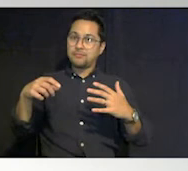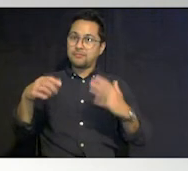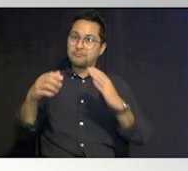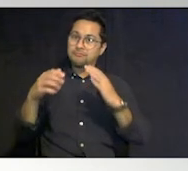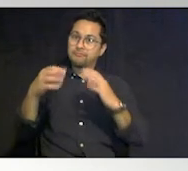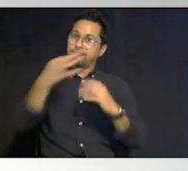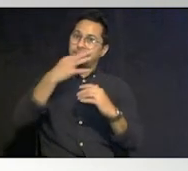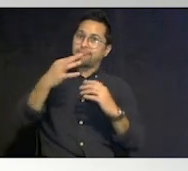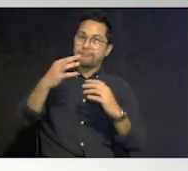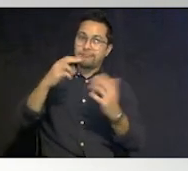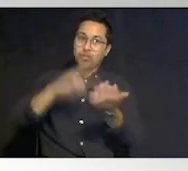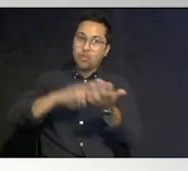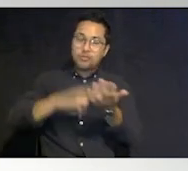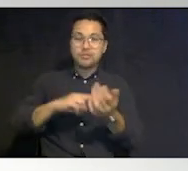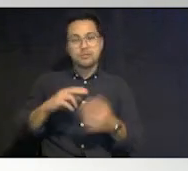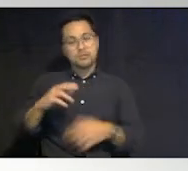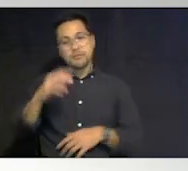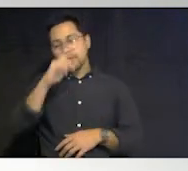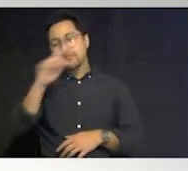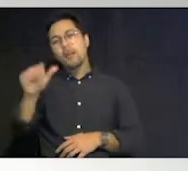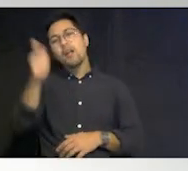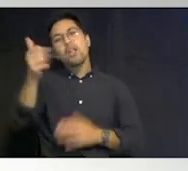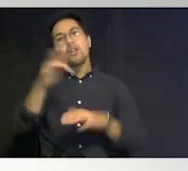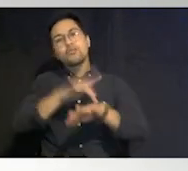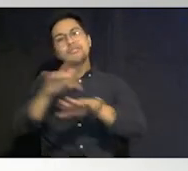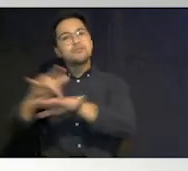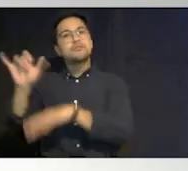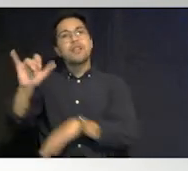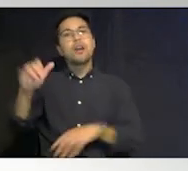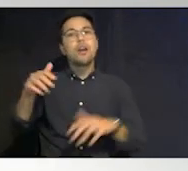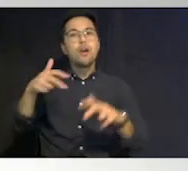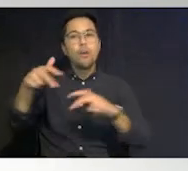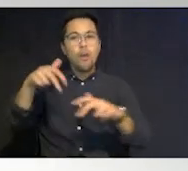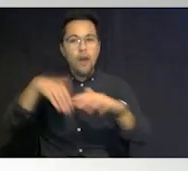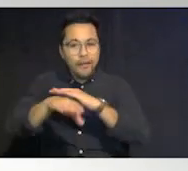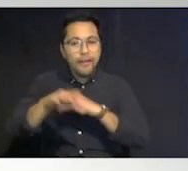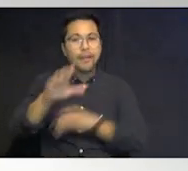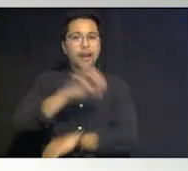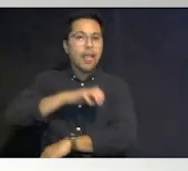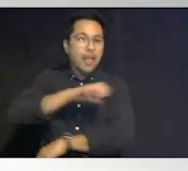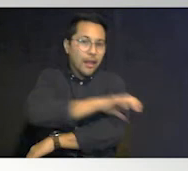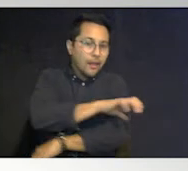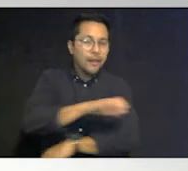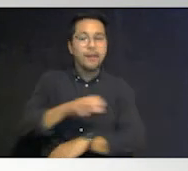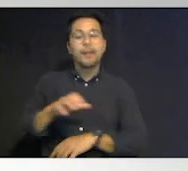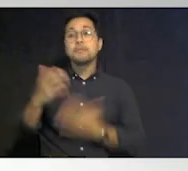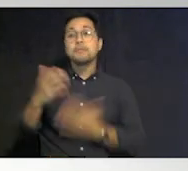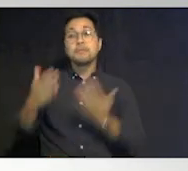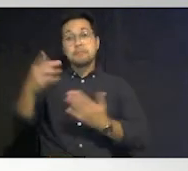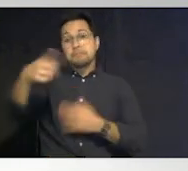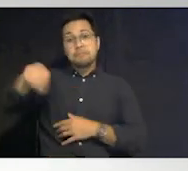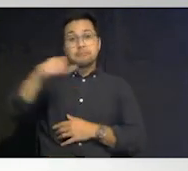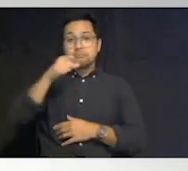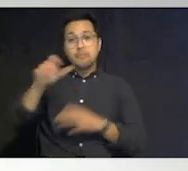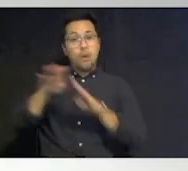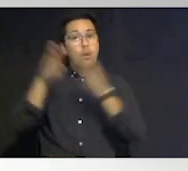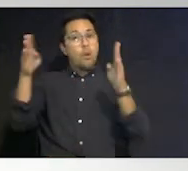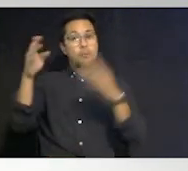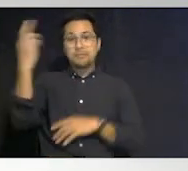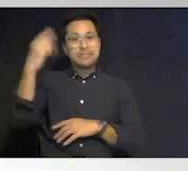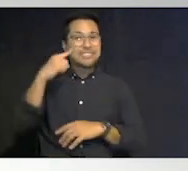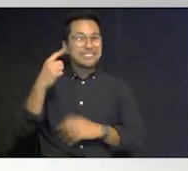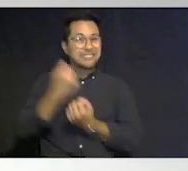overrun other resources such as walk-in clinics and urgent care clinics may not be open due to safety concerns